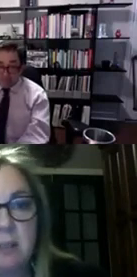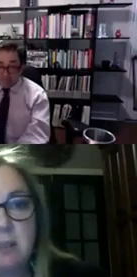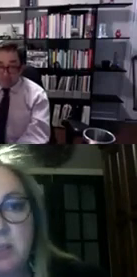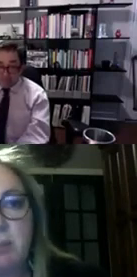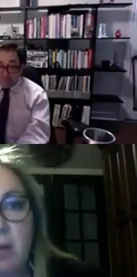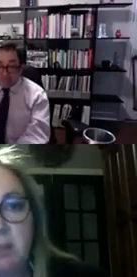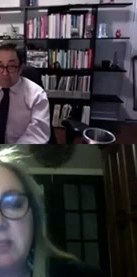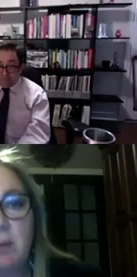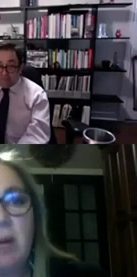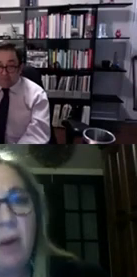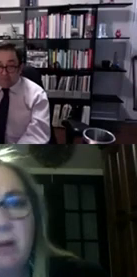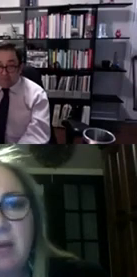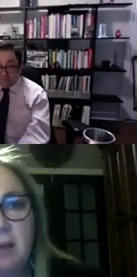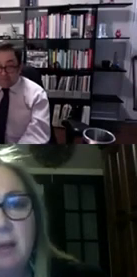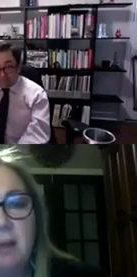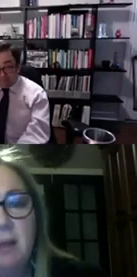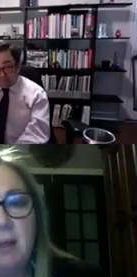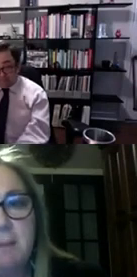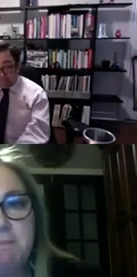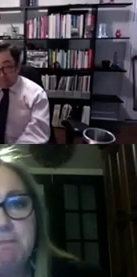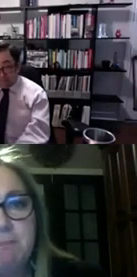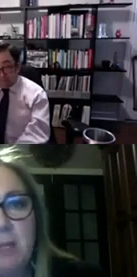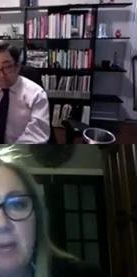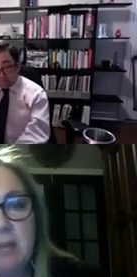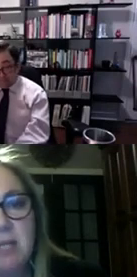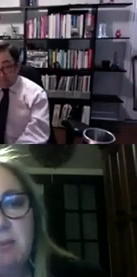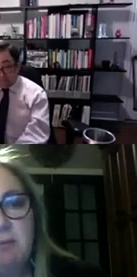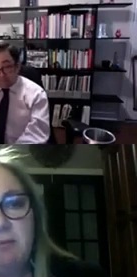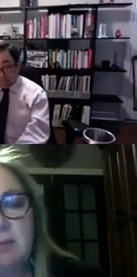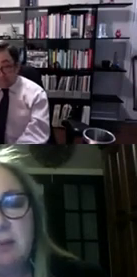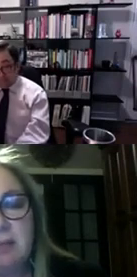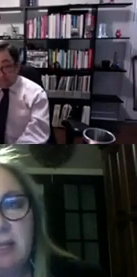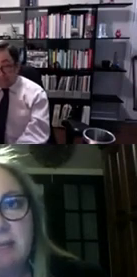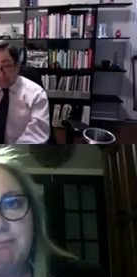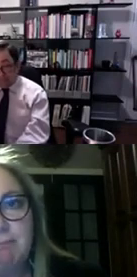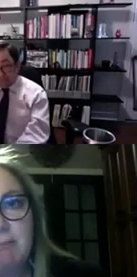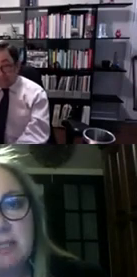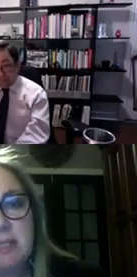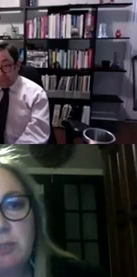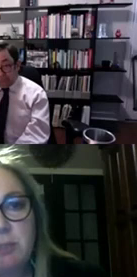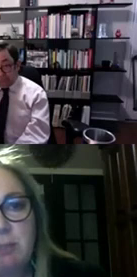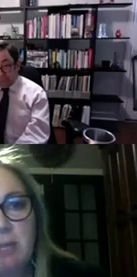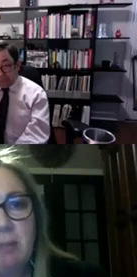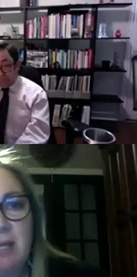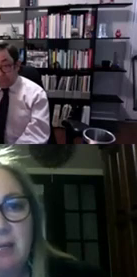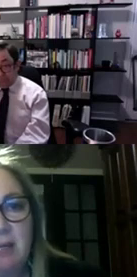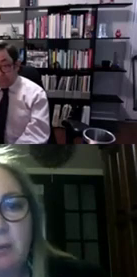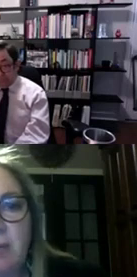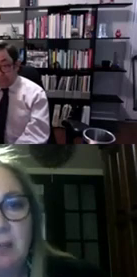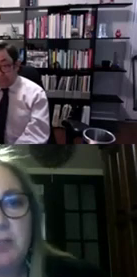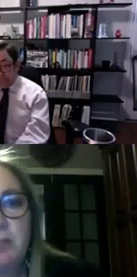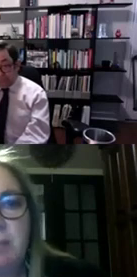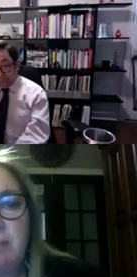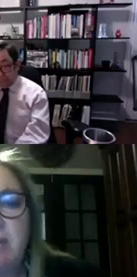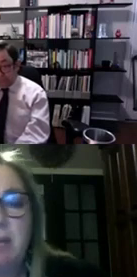a decision a policy where are they um you know that type of um assessment should be applied by any authority